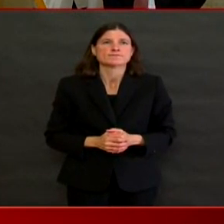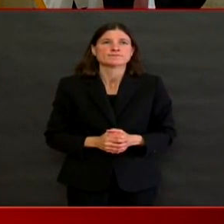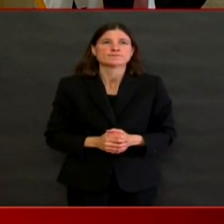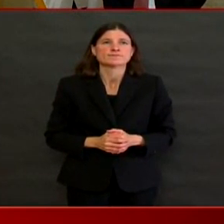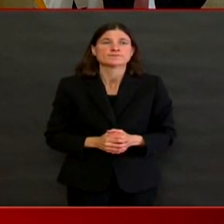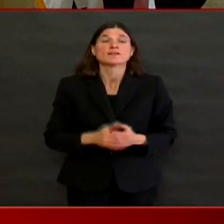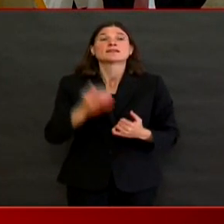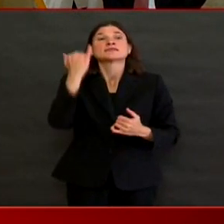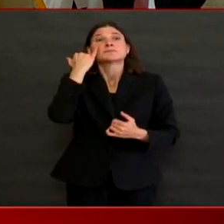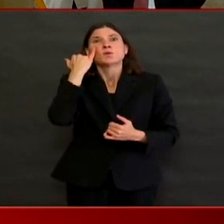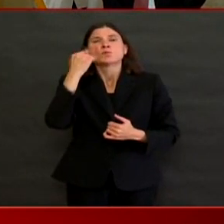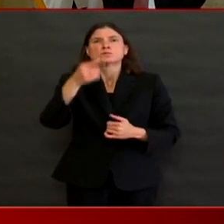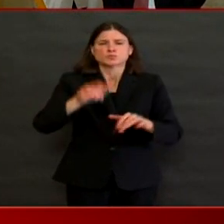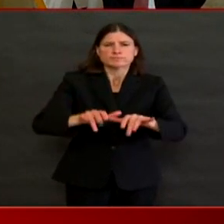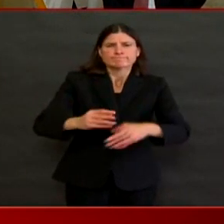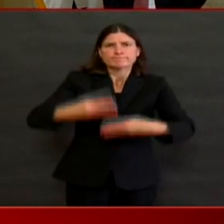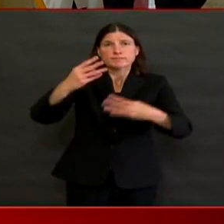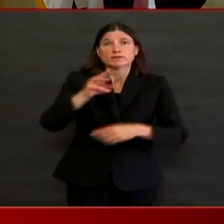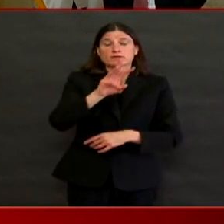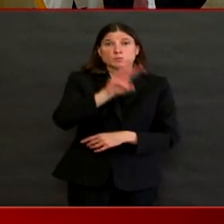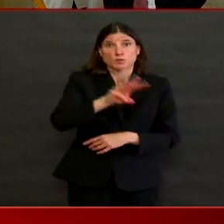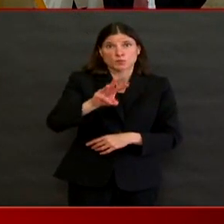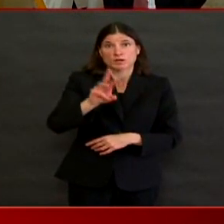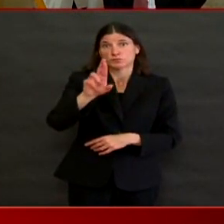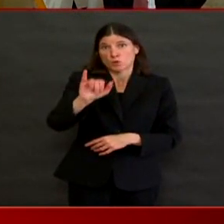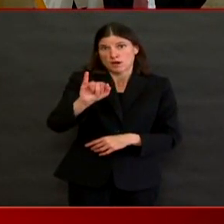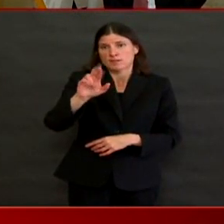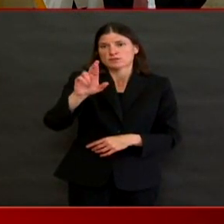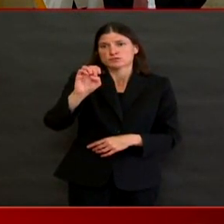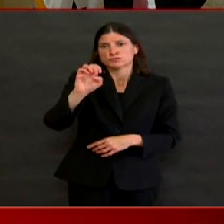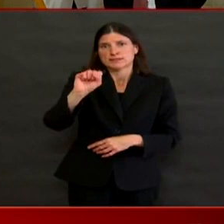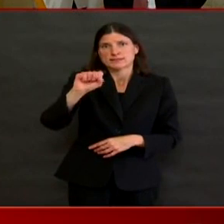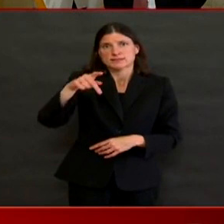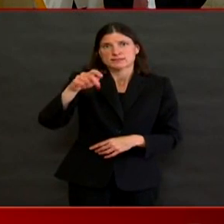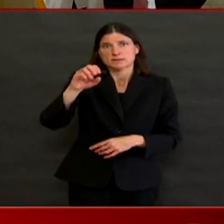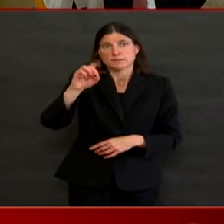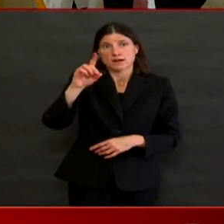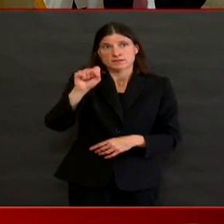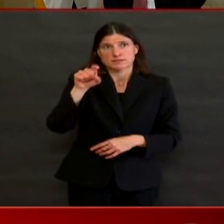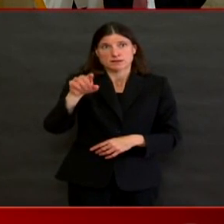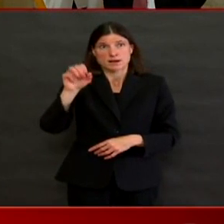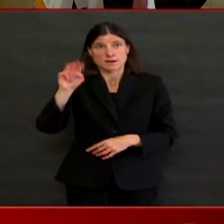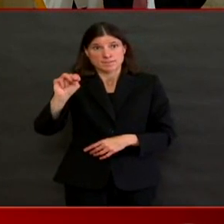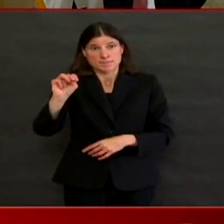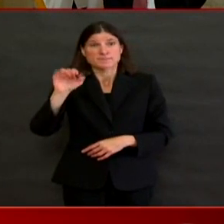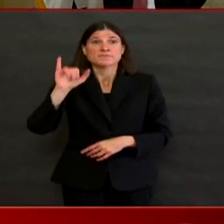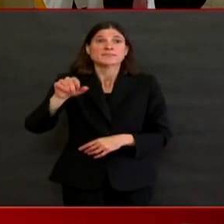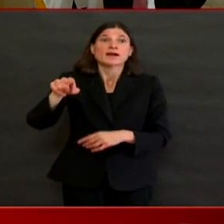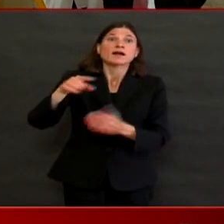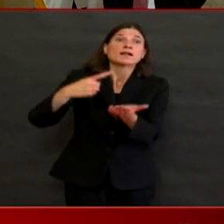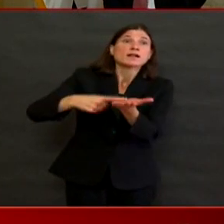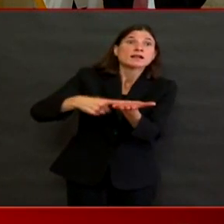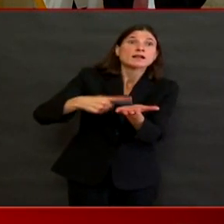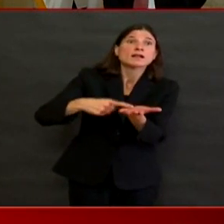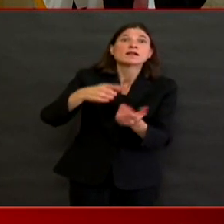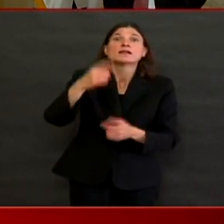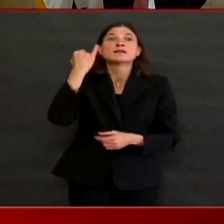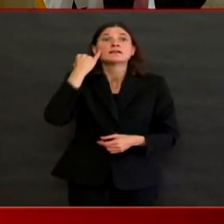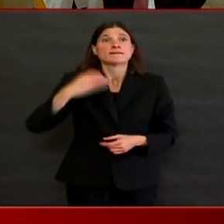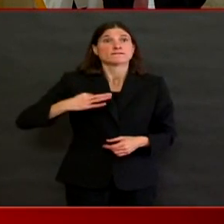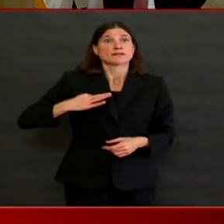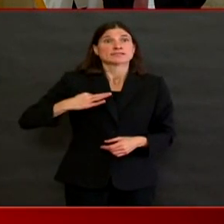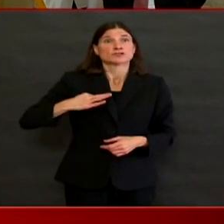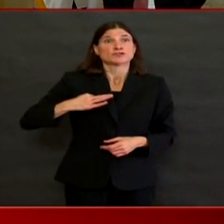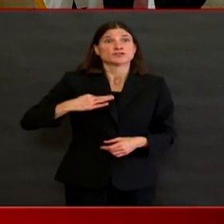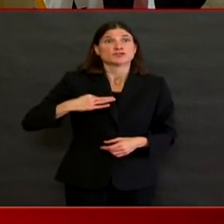to get an accelerated license for becoming a certified nurse assistant or feeding assistant. So please